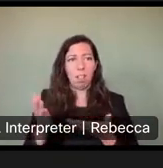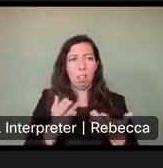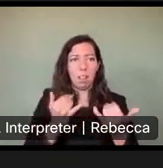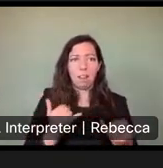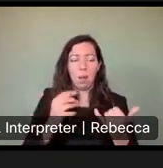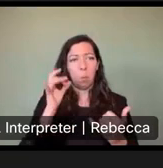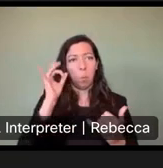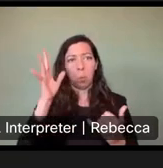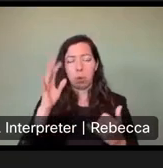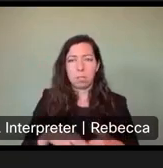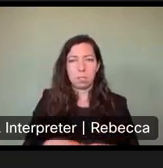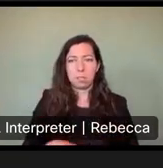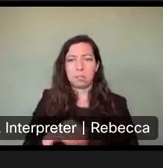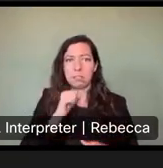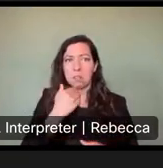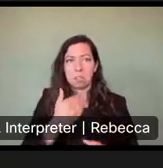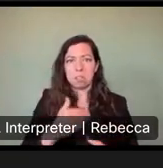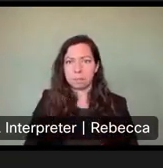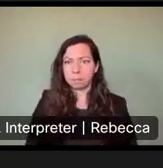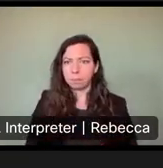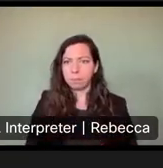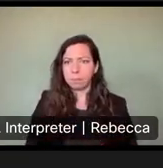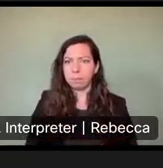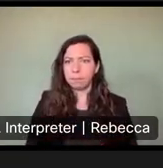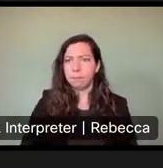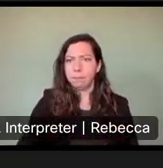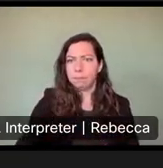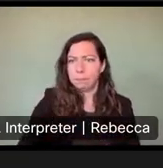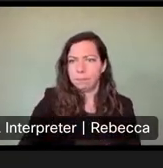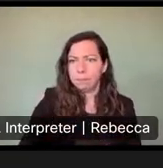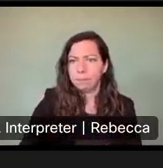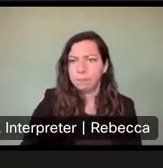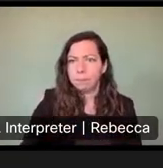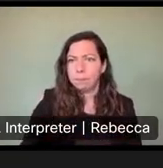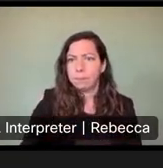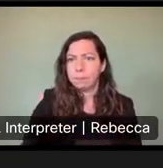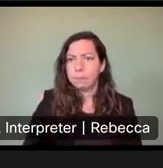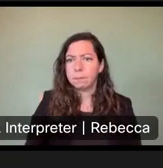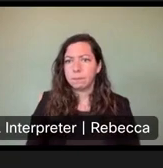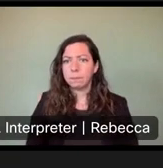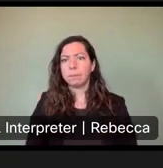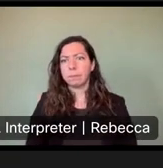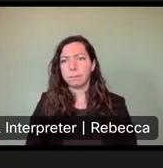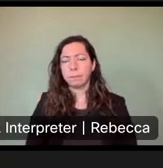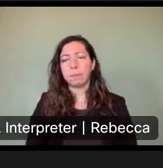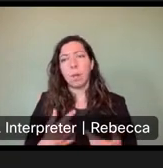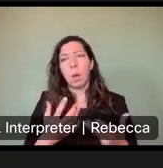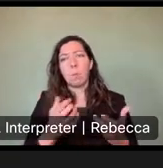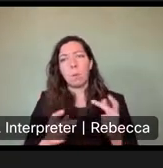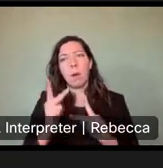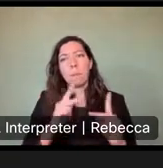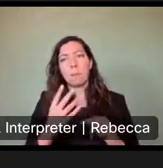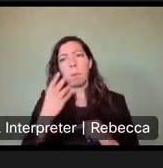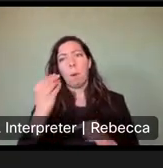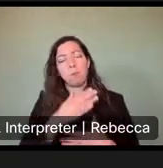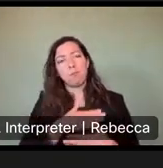Um, you know, we definitely want people to enjoy state parks. We want people to be on state parks. As we